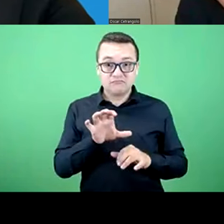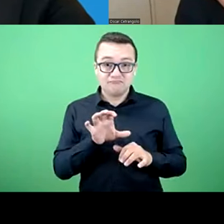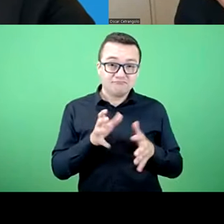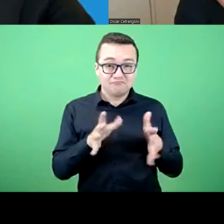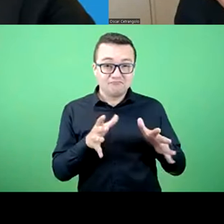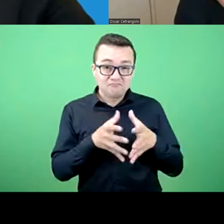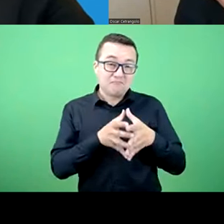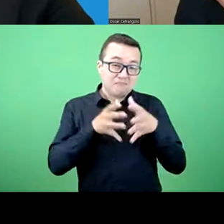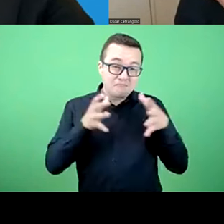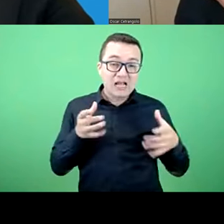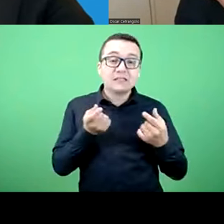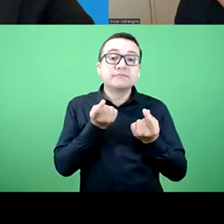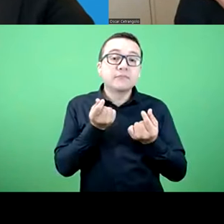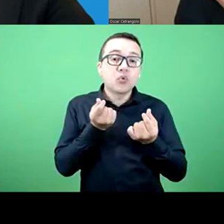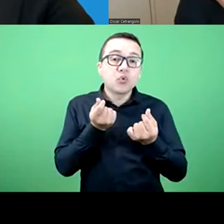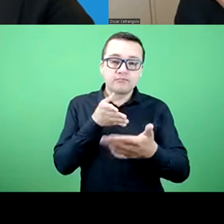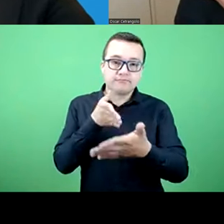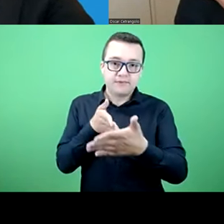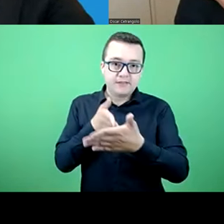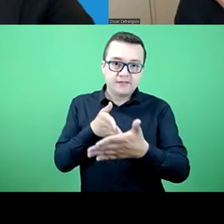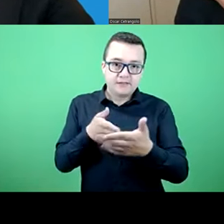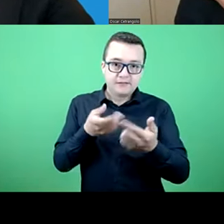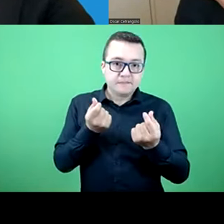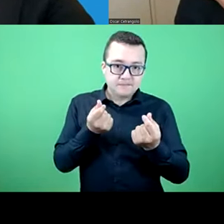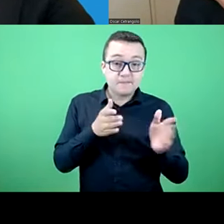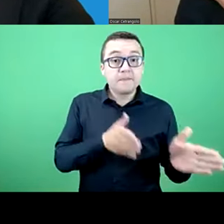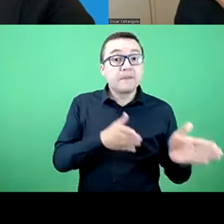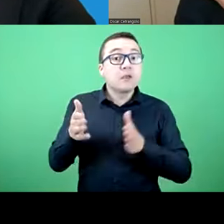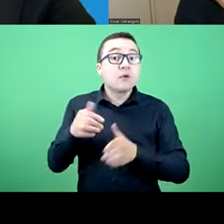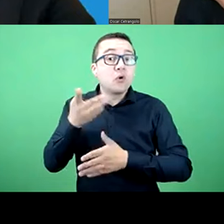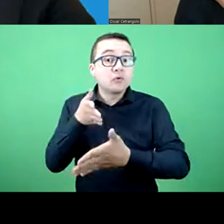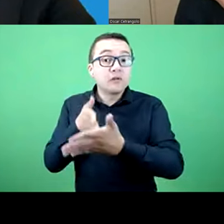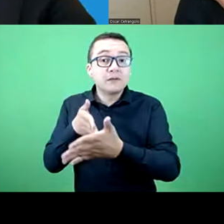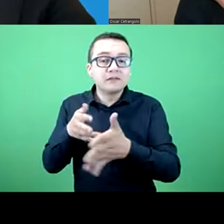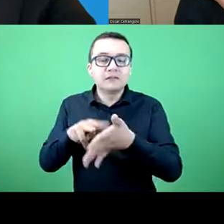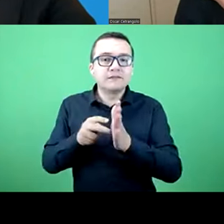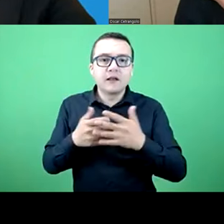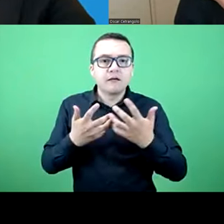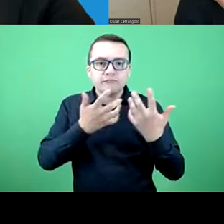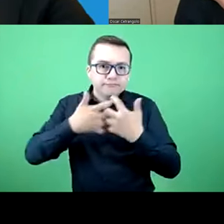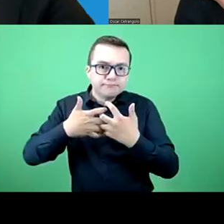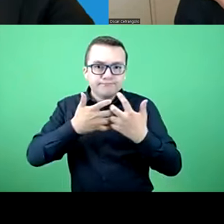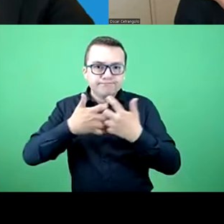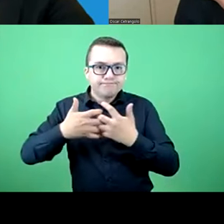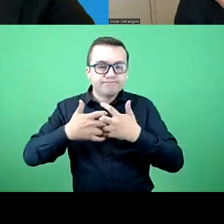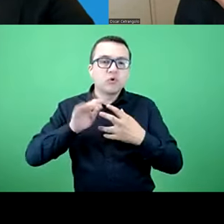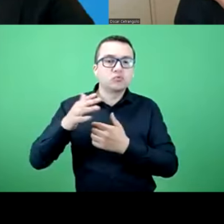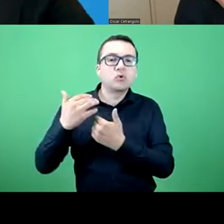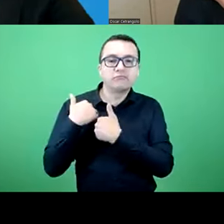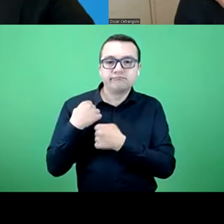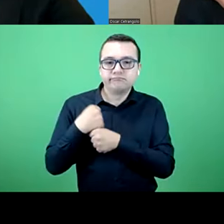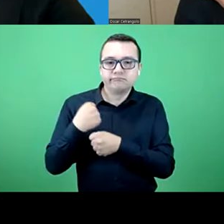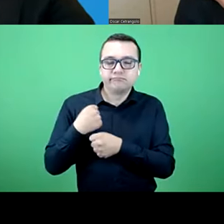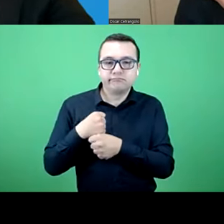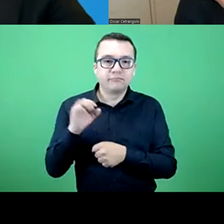this. And this is not just a financial and economic, but there are also other barriers that have to do with the insurance